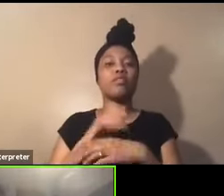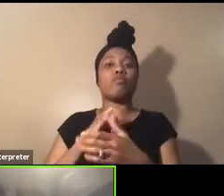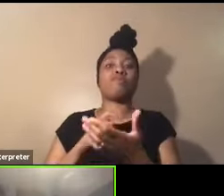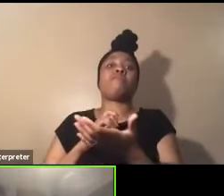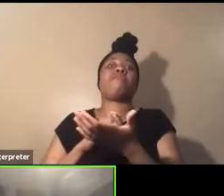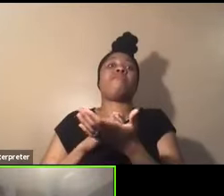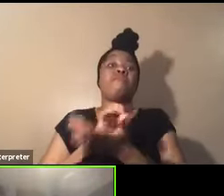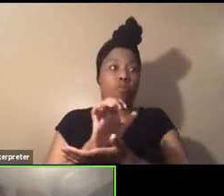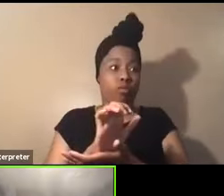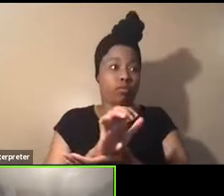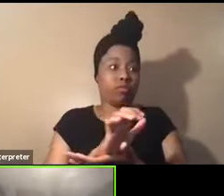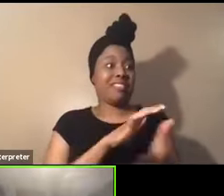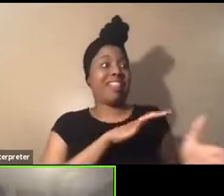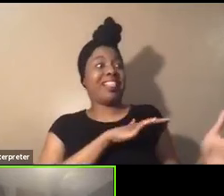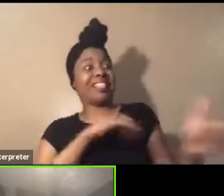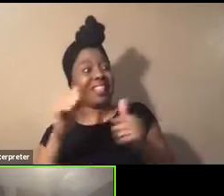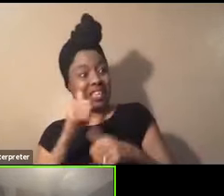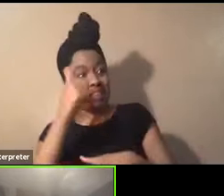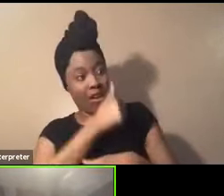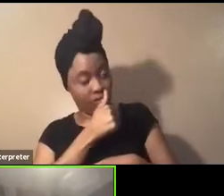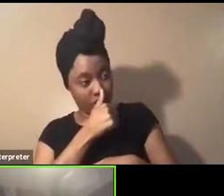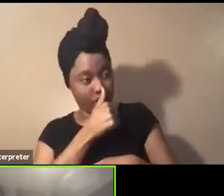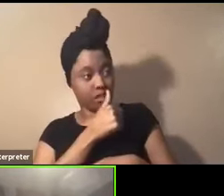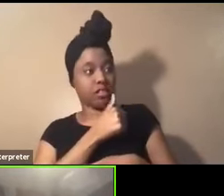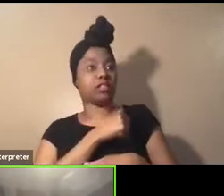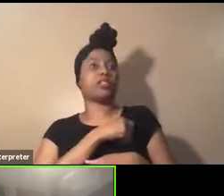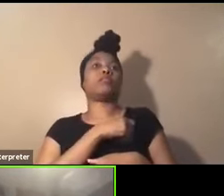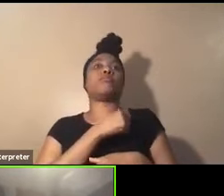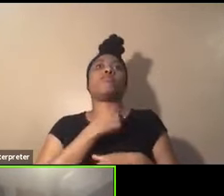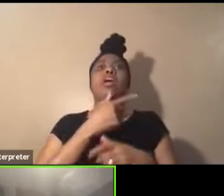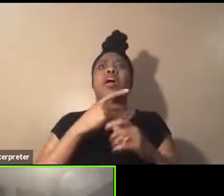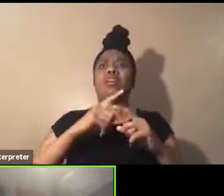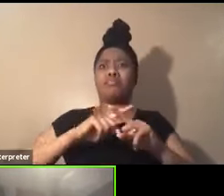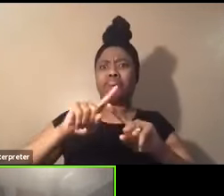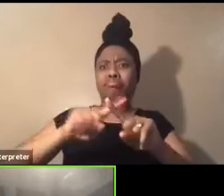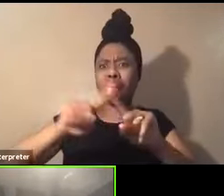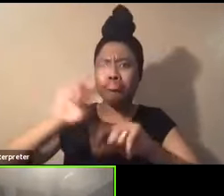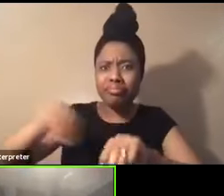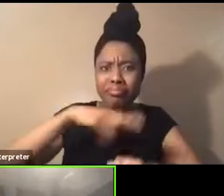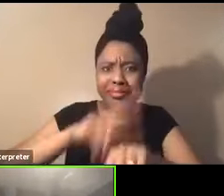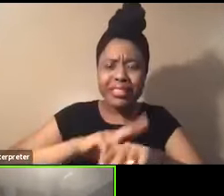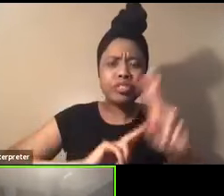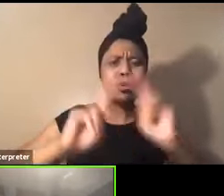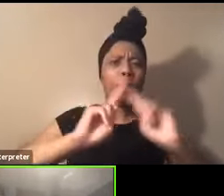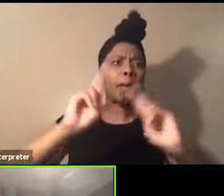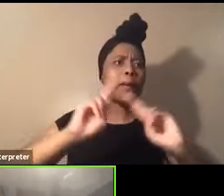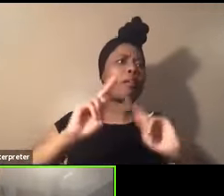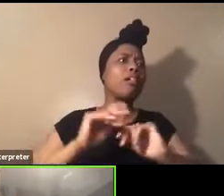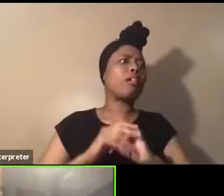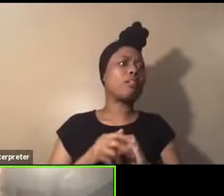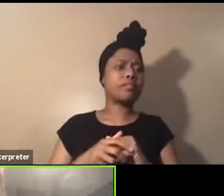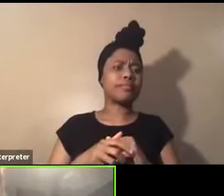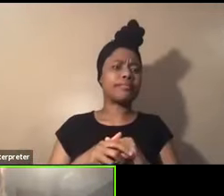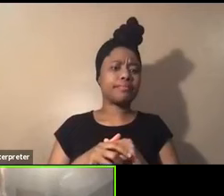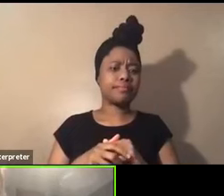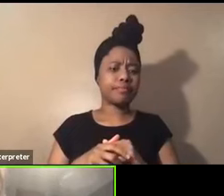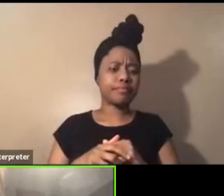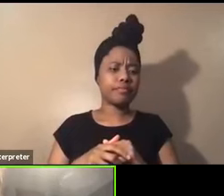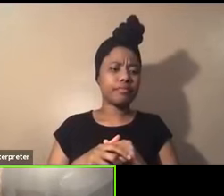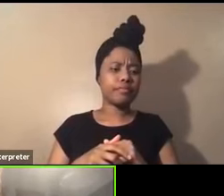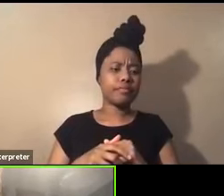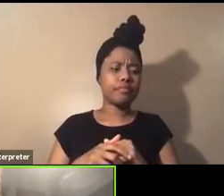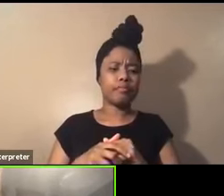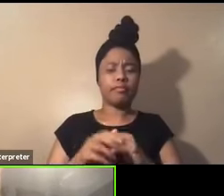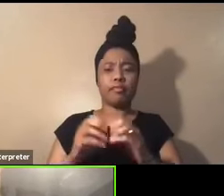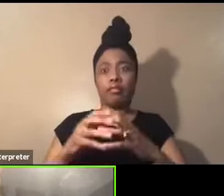from Africa, you know, we had nations of people, we had, uh, empires, we